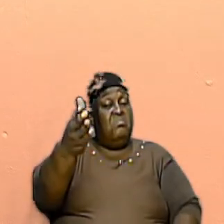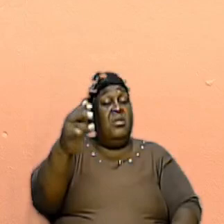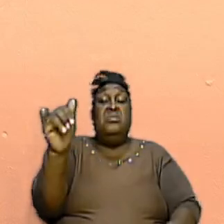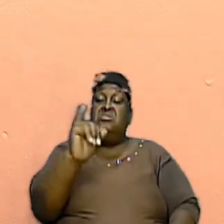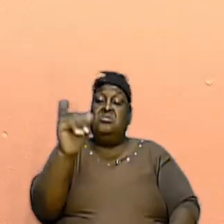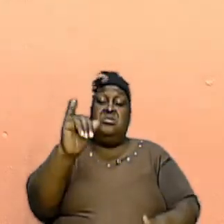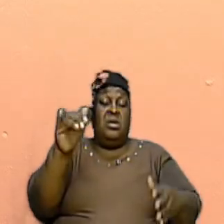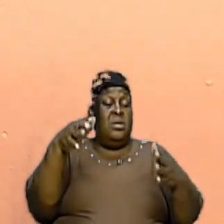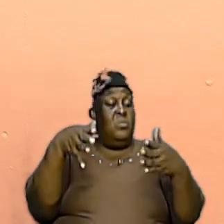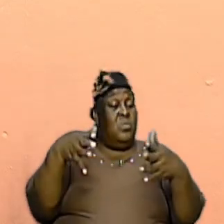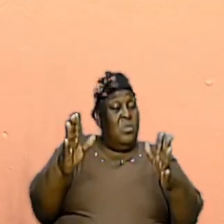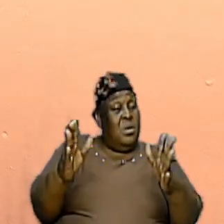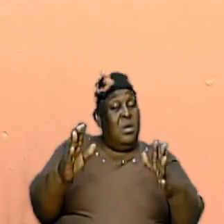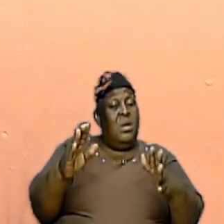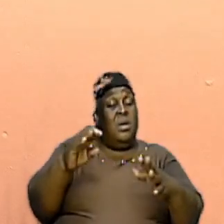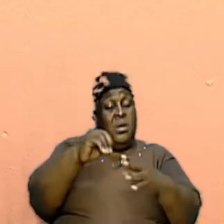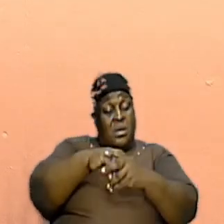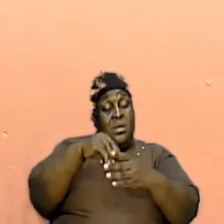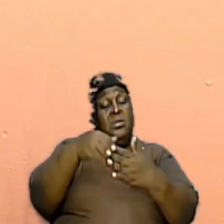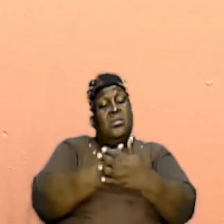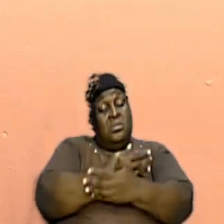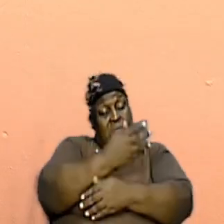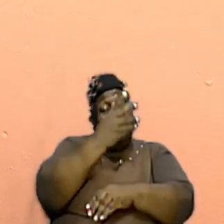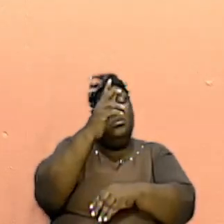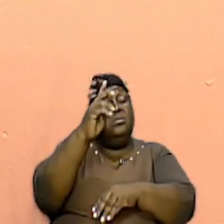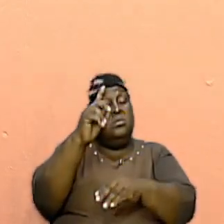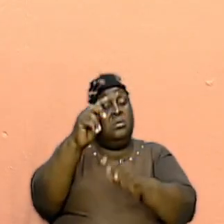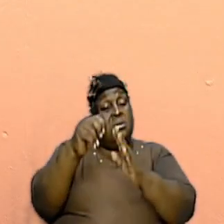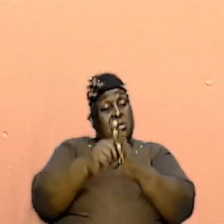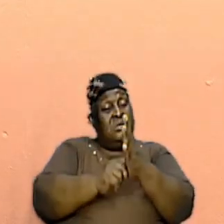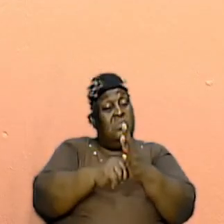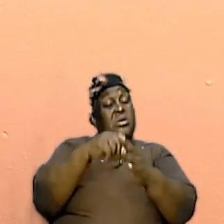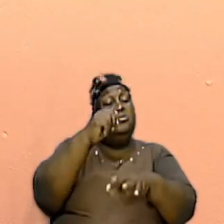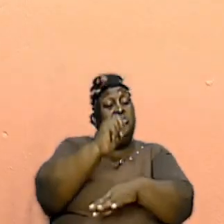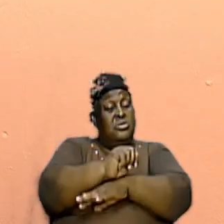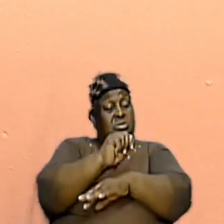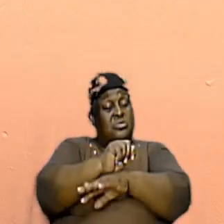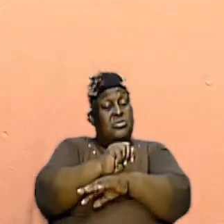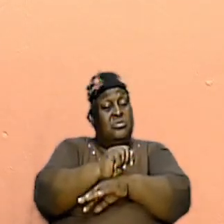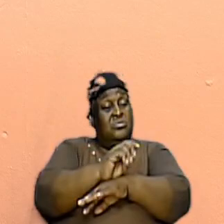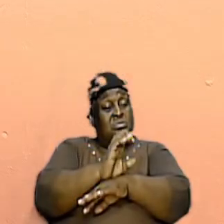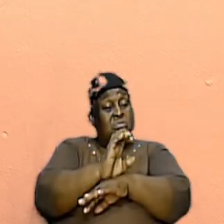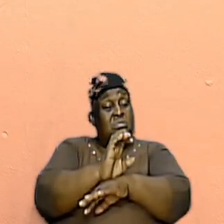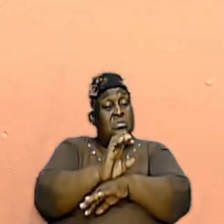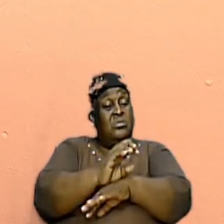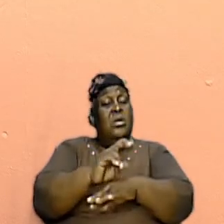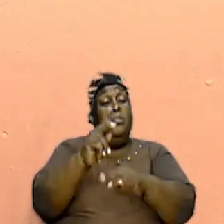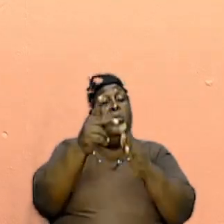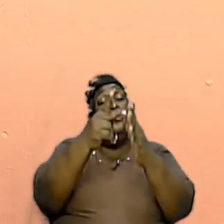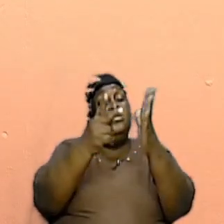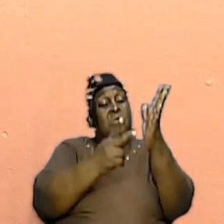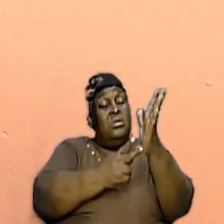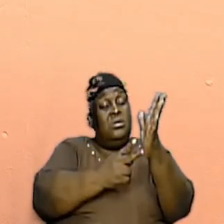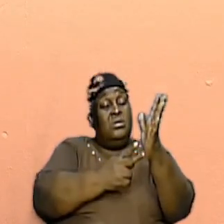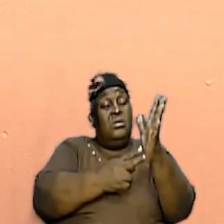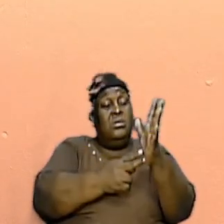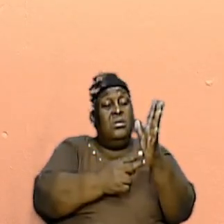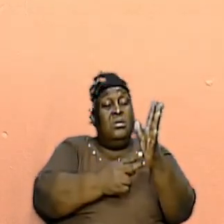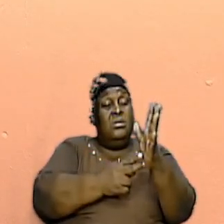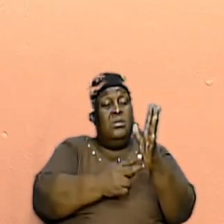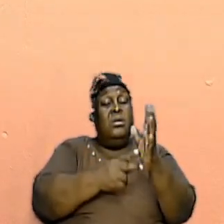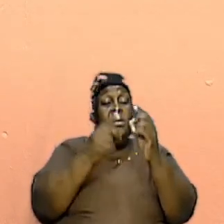same way how in the New Testament church, there are the protocols, and there are the